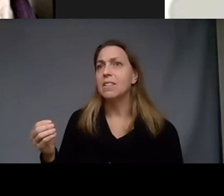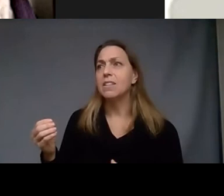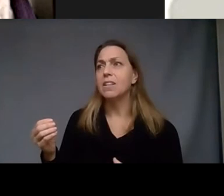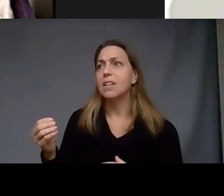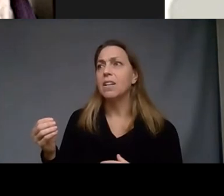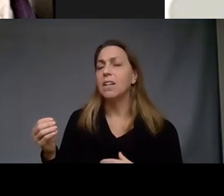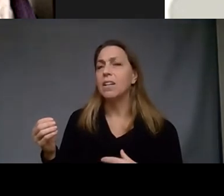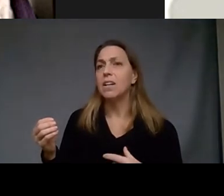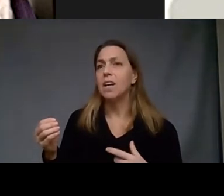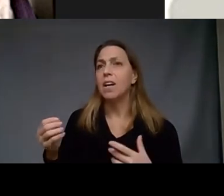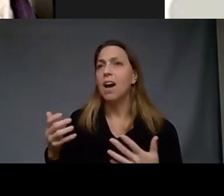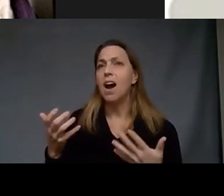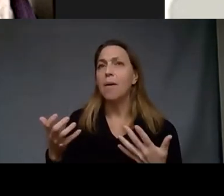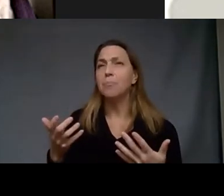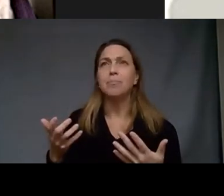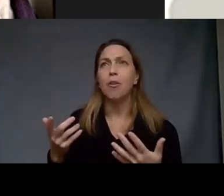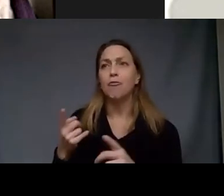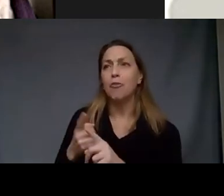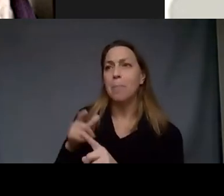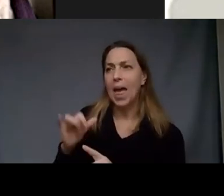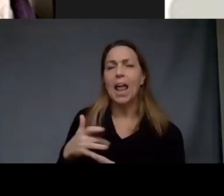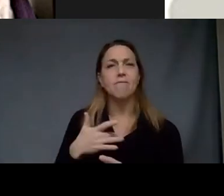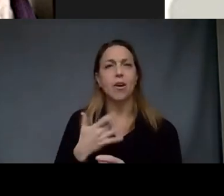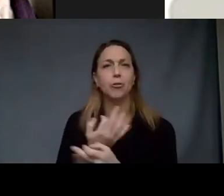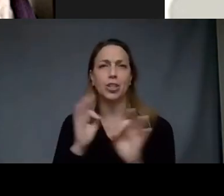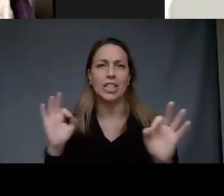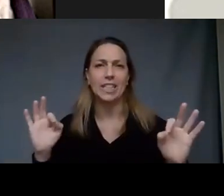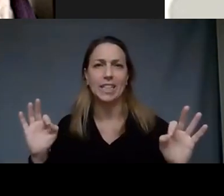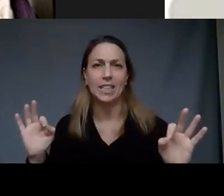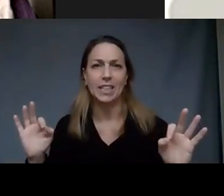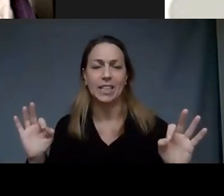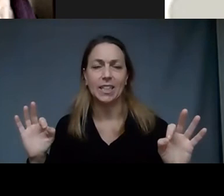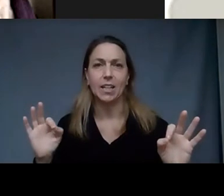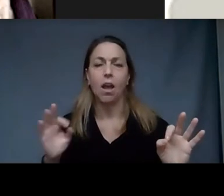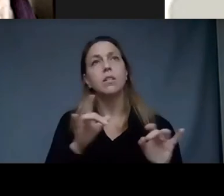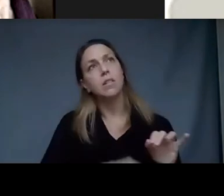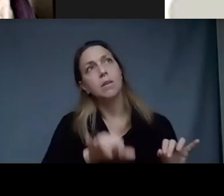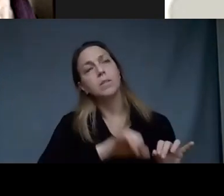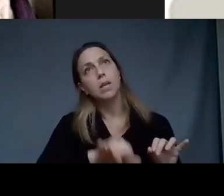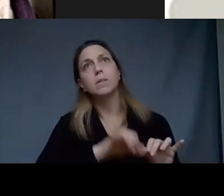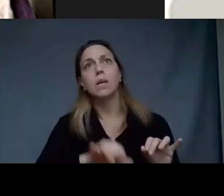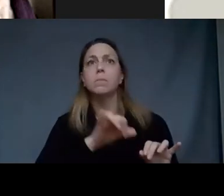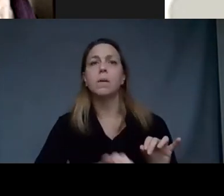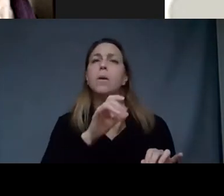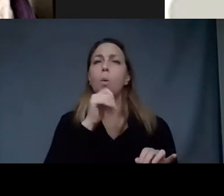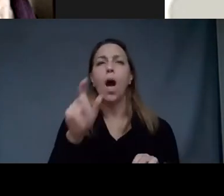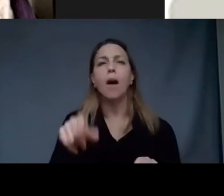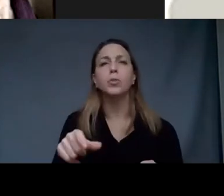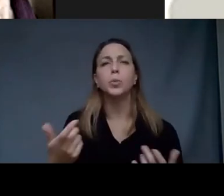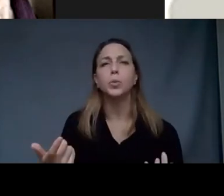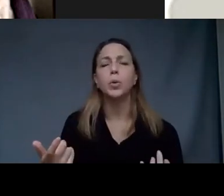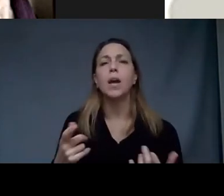I was able to be liberated from this narrative style of painting and I got very